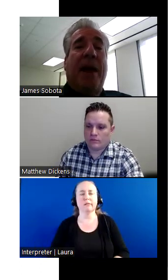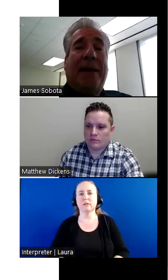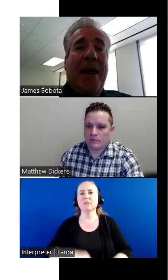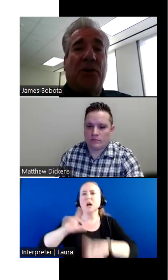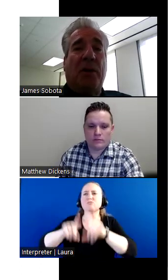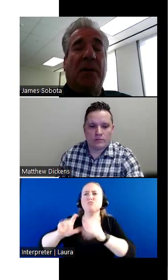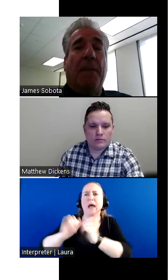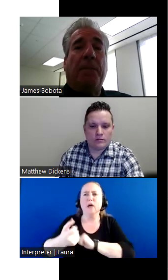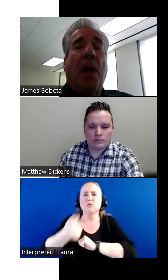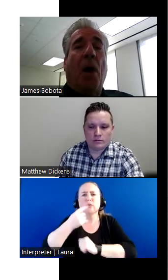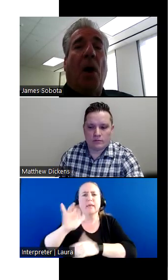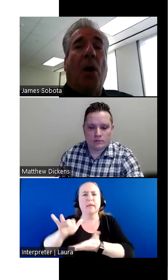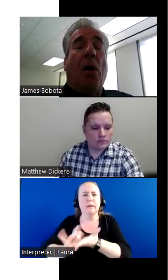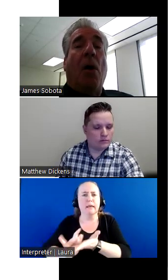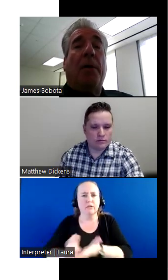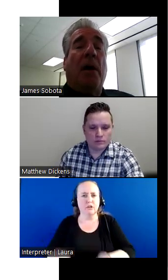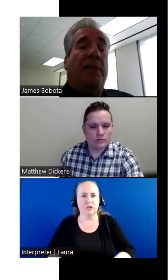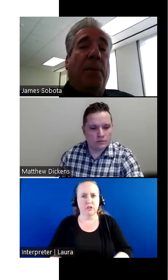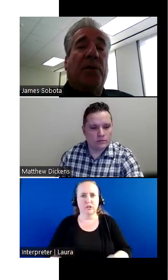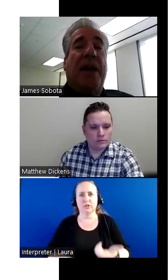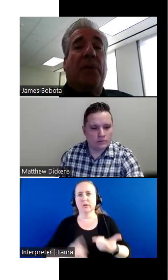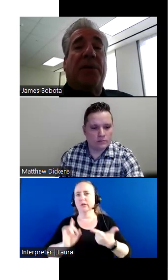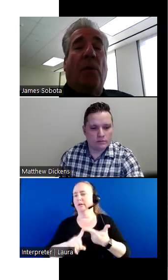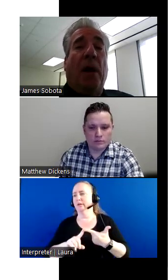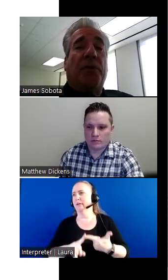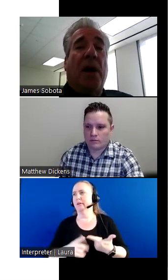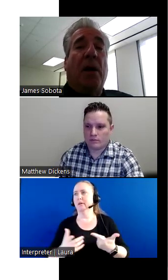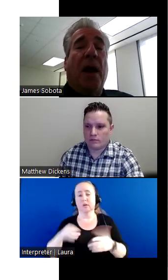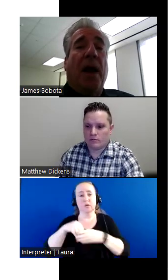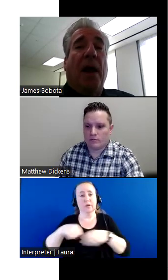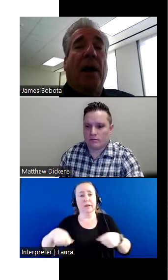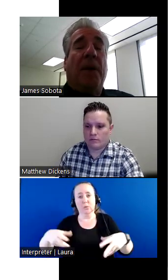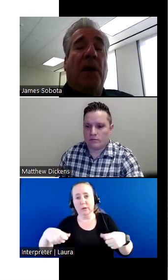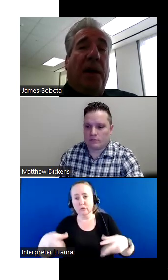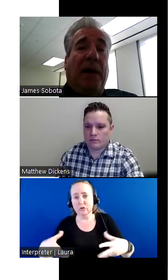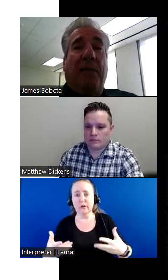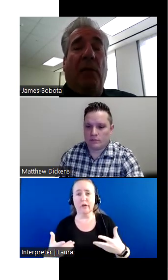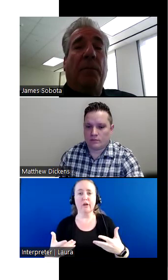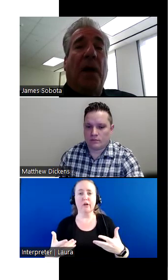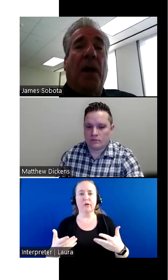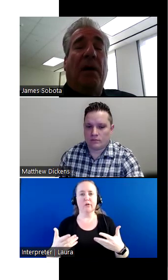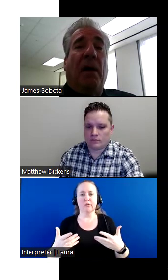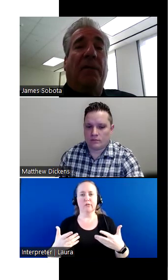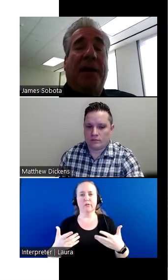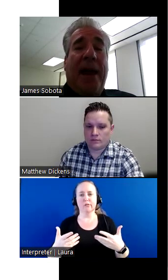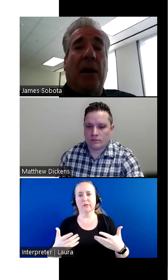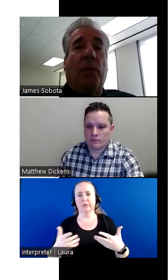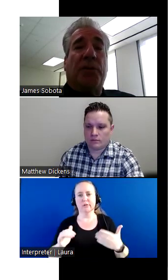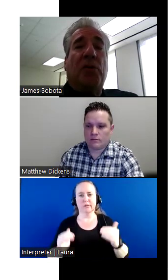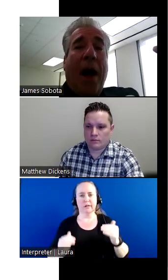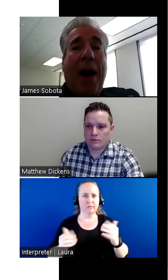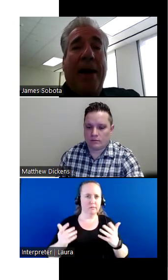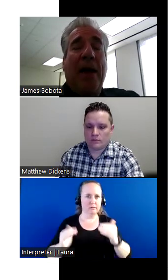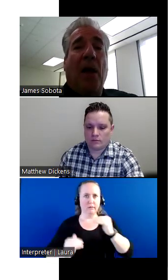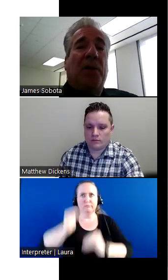taking medications or, or a person that was in a wheelchair, uh, you know, the level of the counter